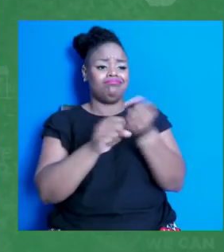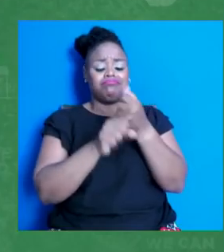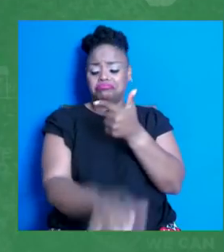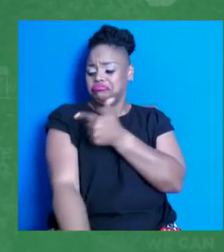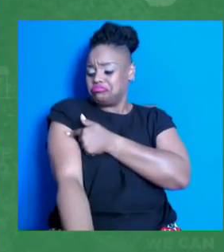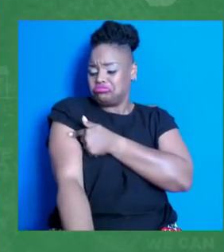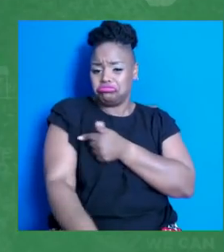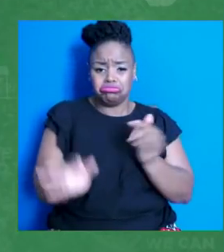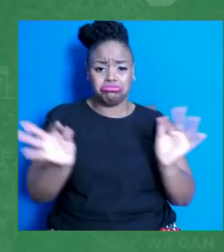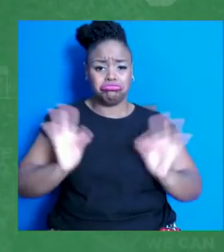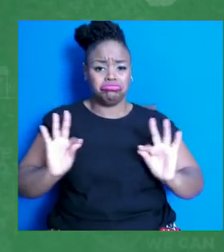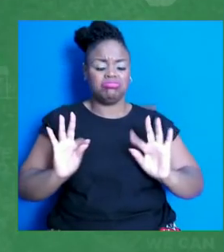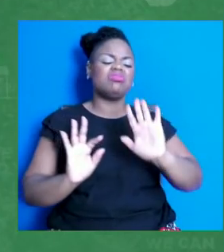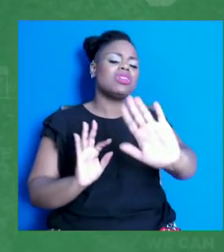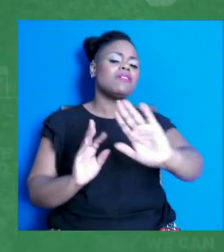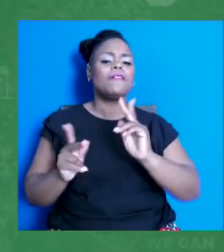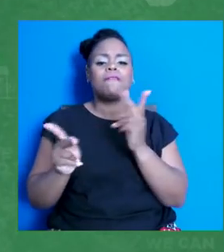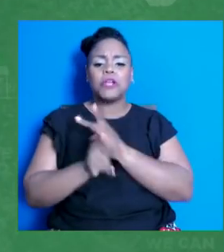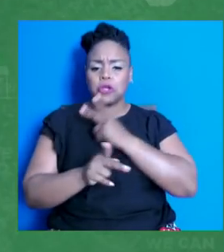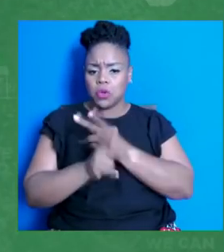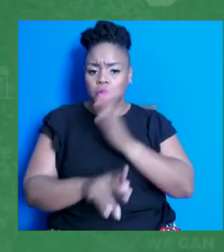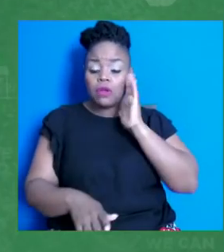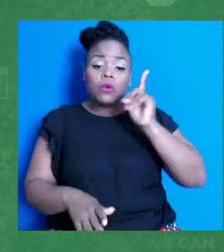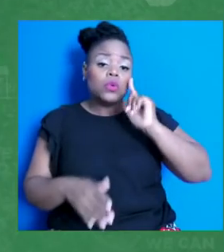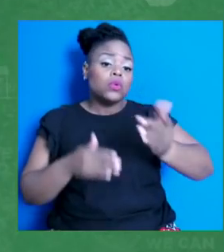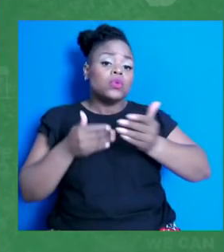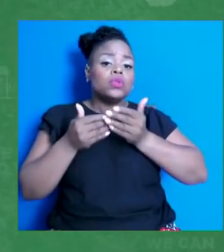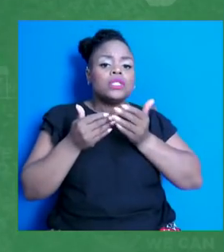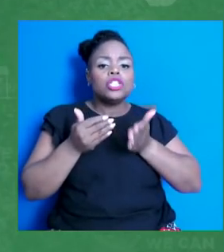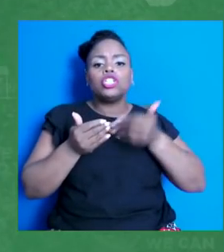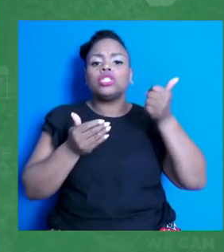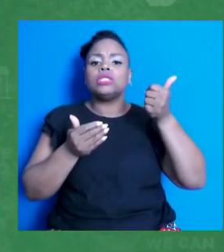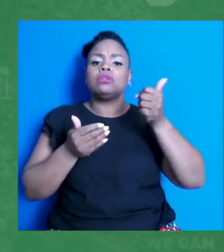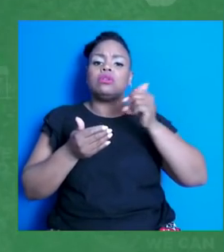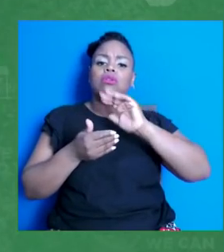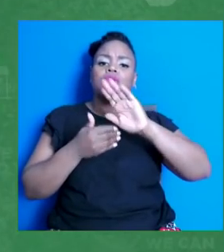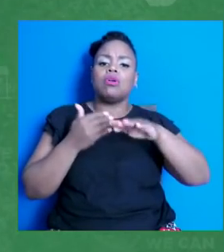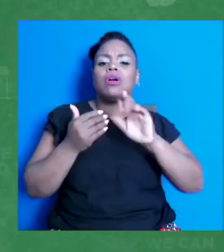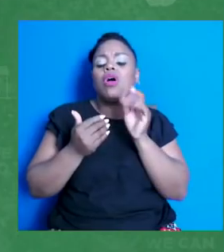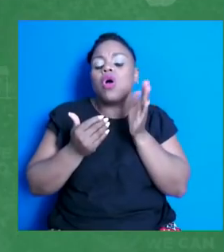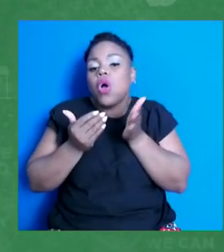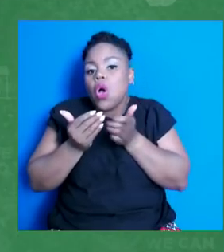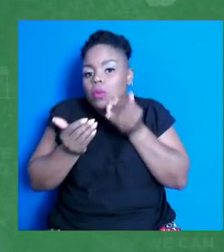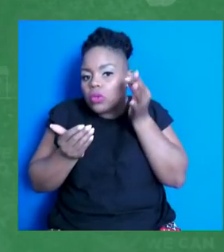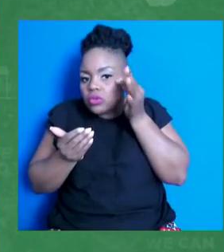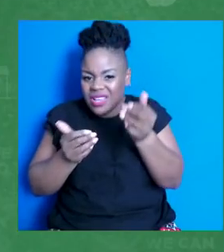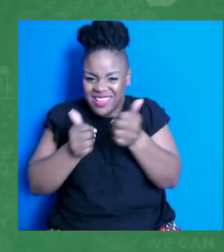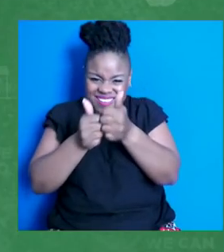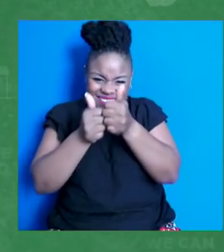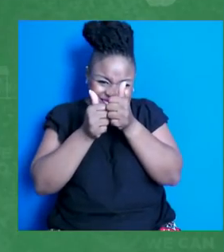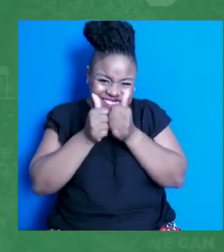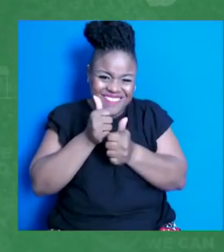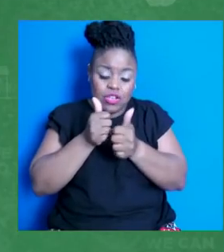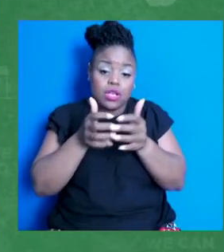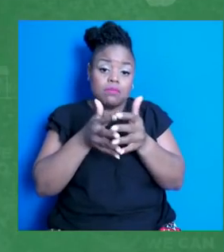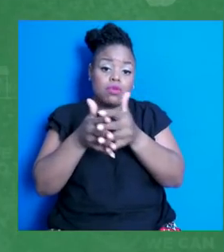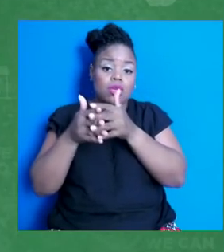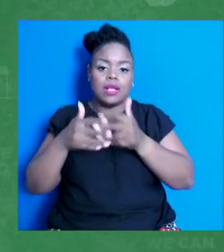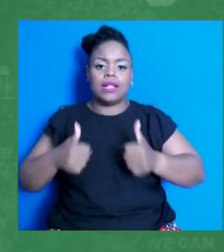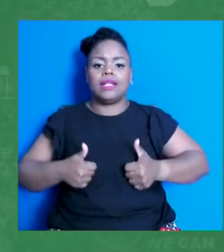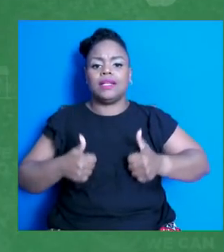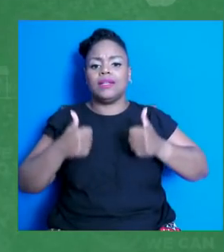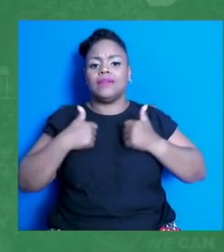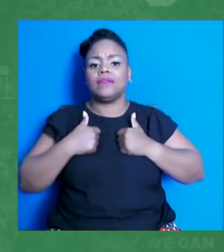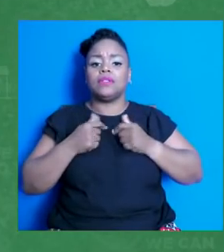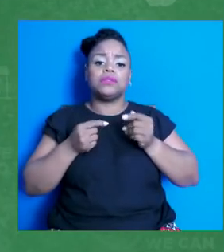for nearly every American, not every American, but nearly every American lives within five miles of a